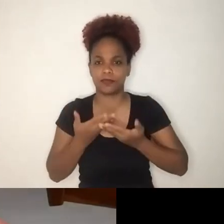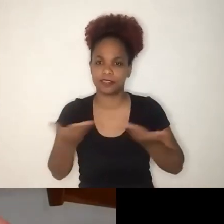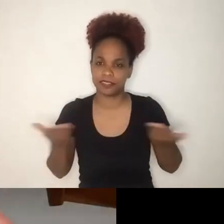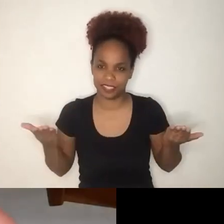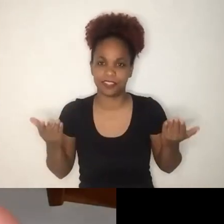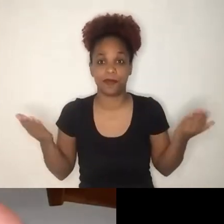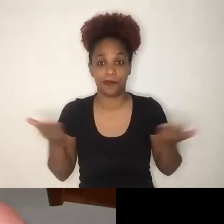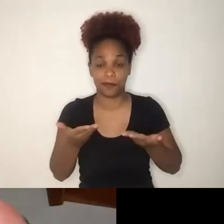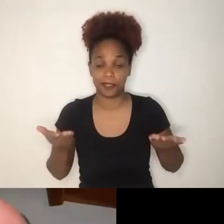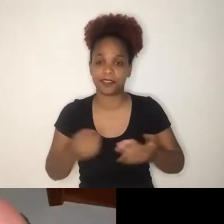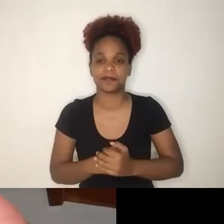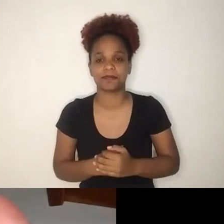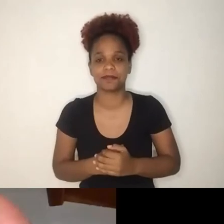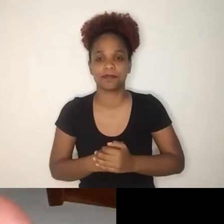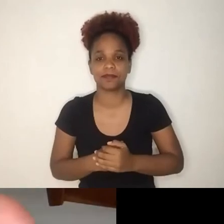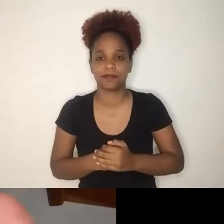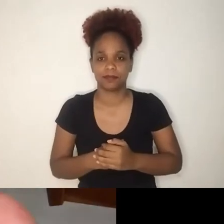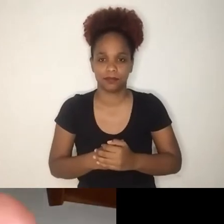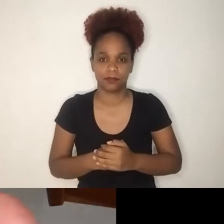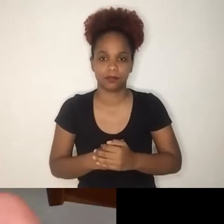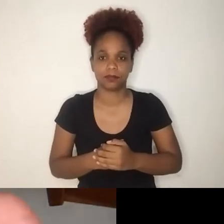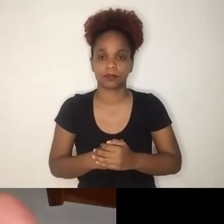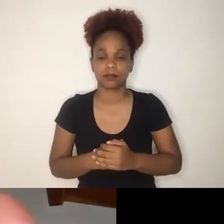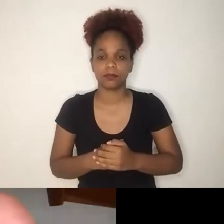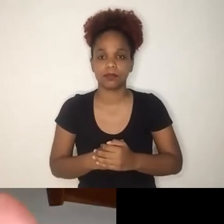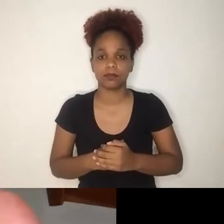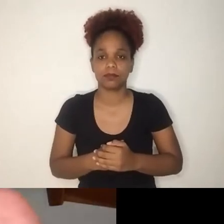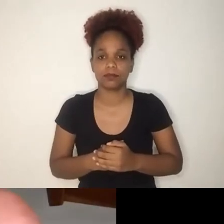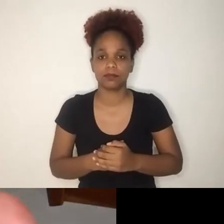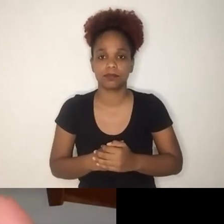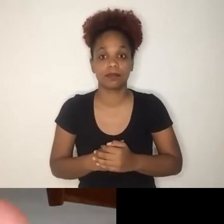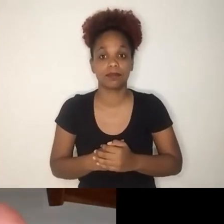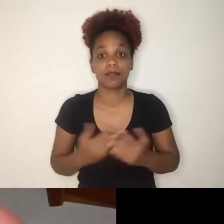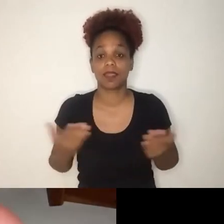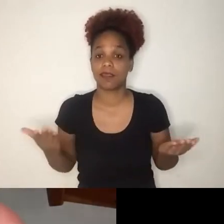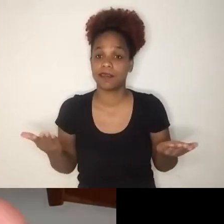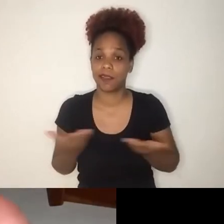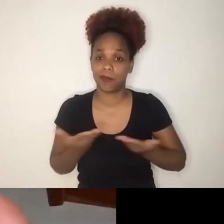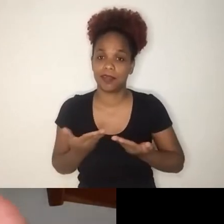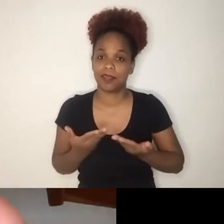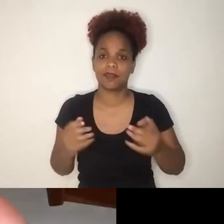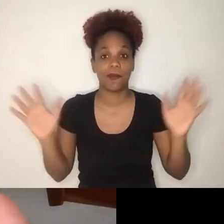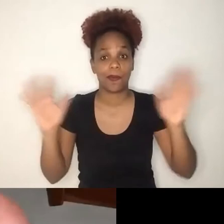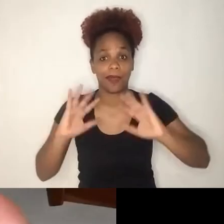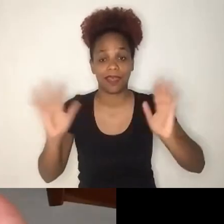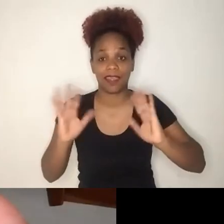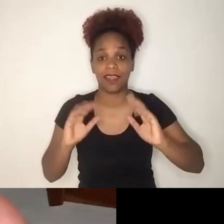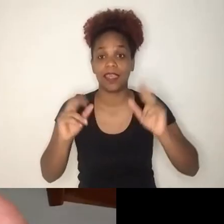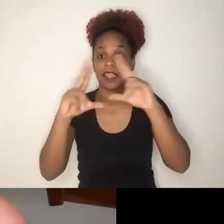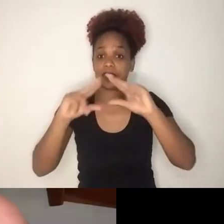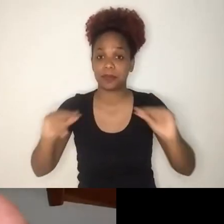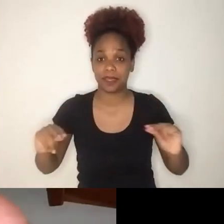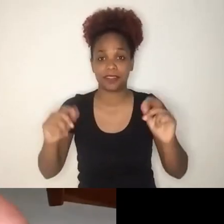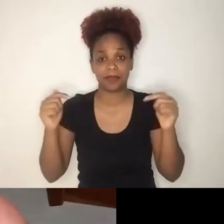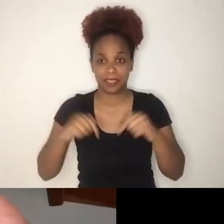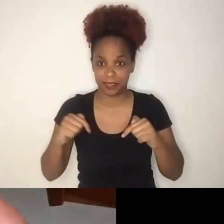Warm greetings from Paris. You will introduce me, Roberto, I assume? Yes, I will,